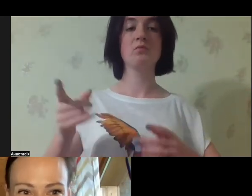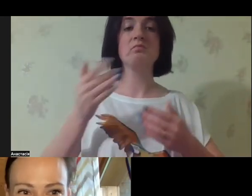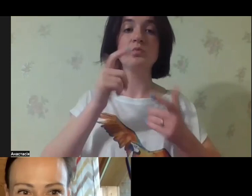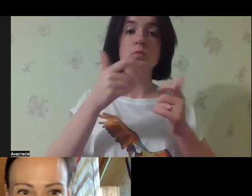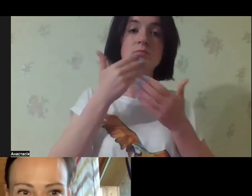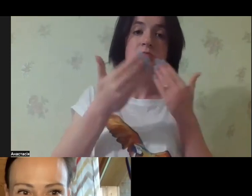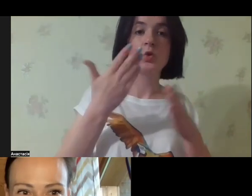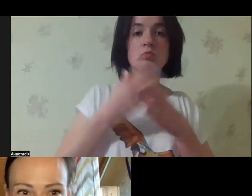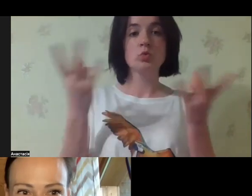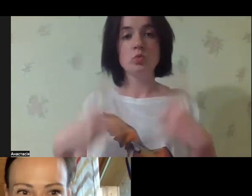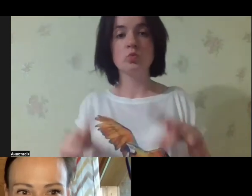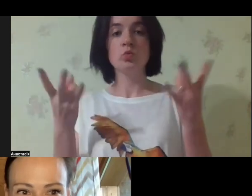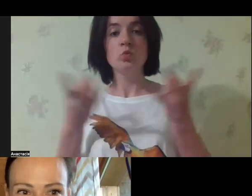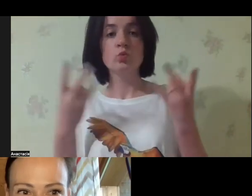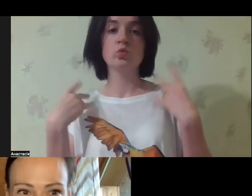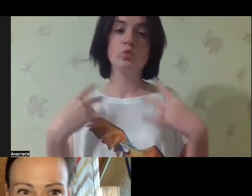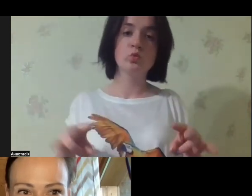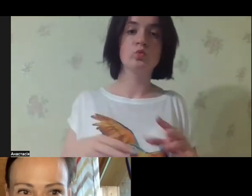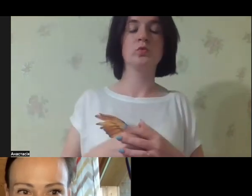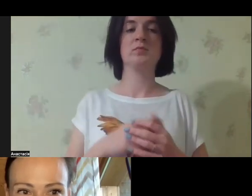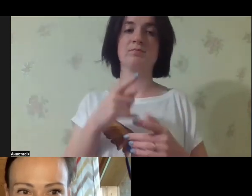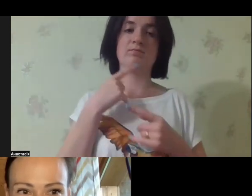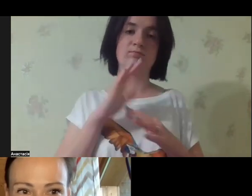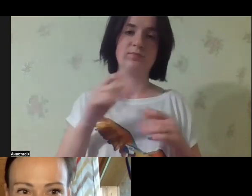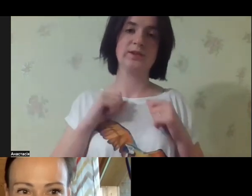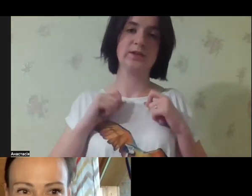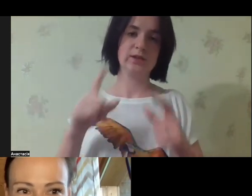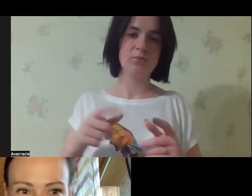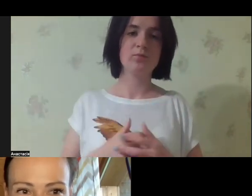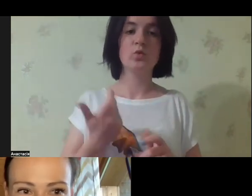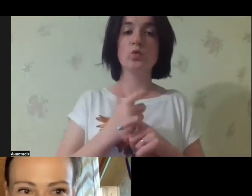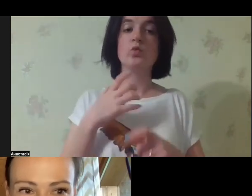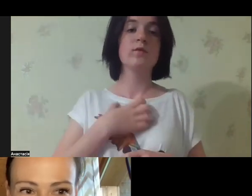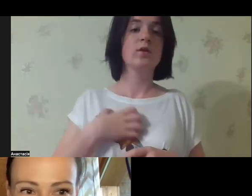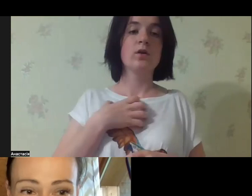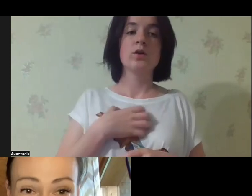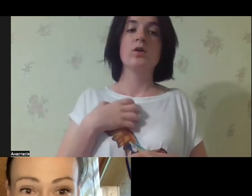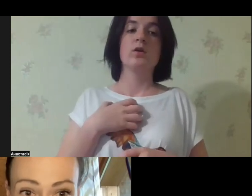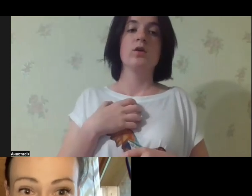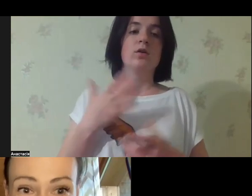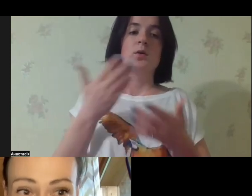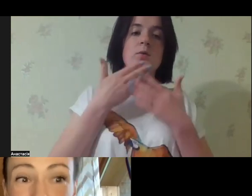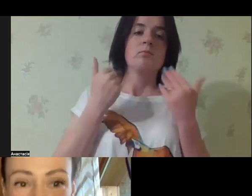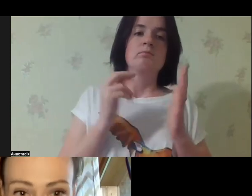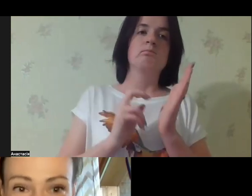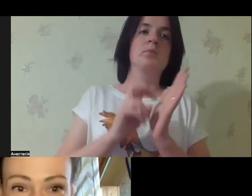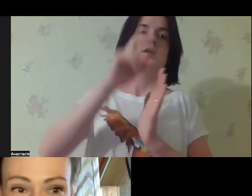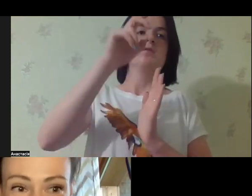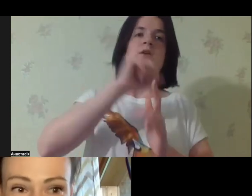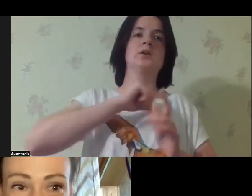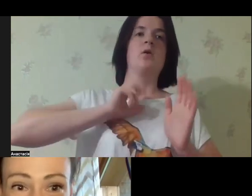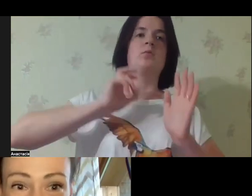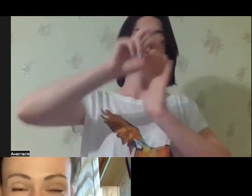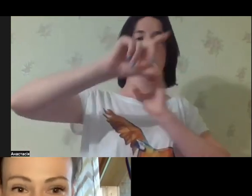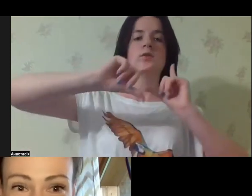accompaniment. Yes, of course. I need help to get on the train because we have no inclusion.